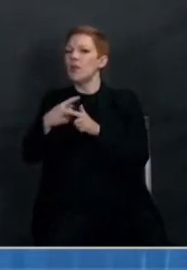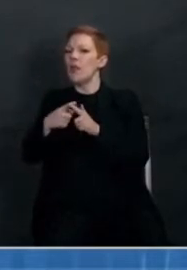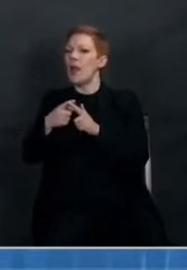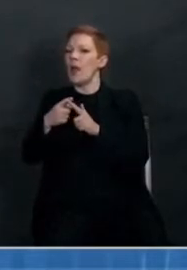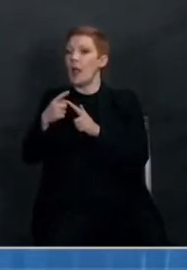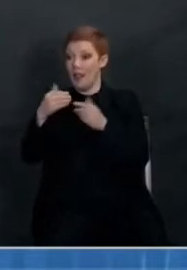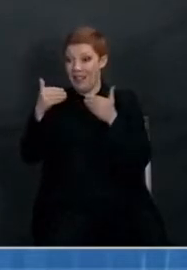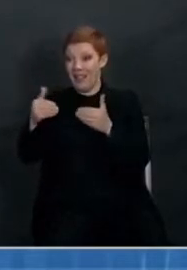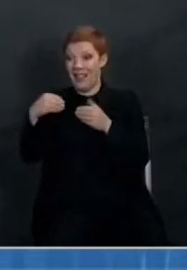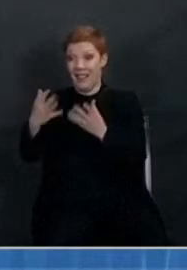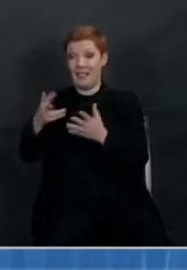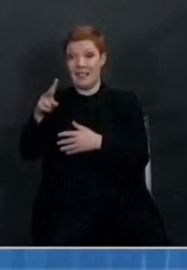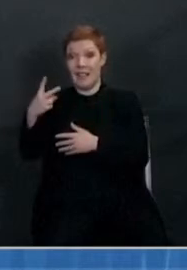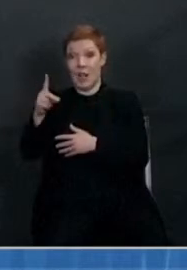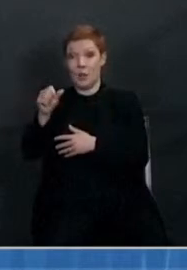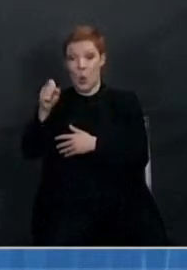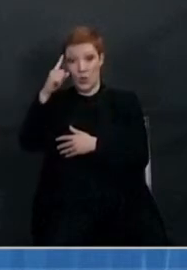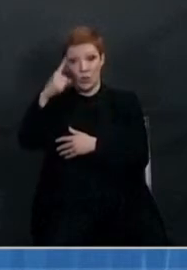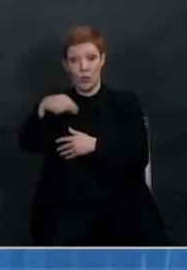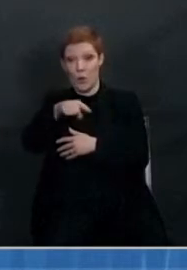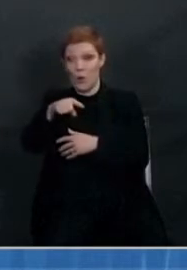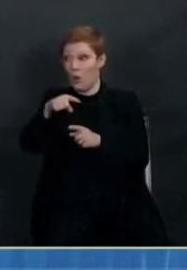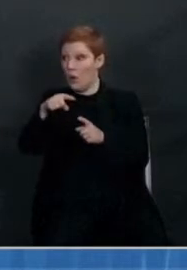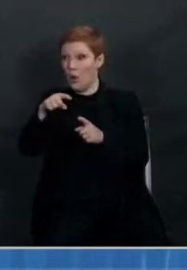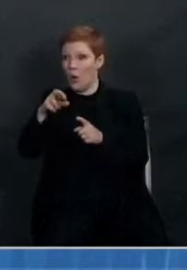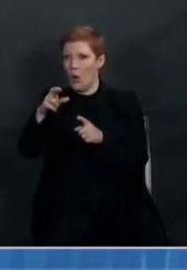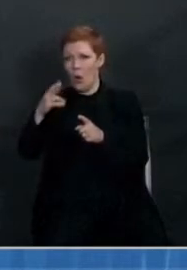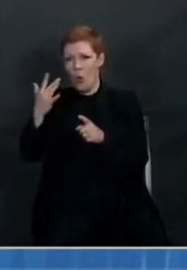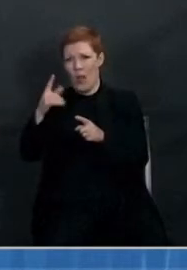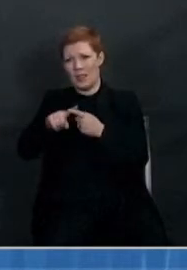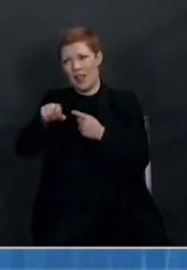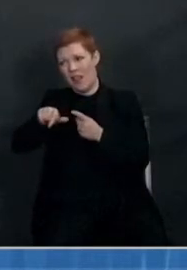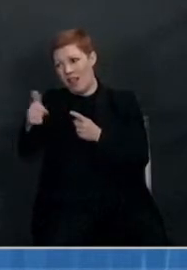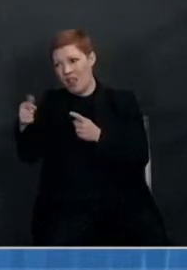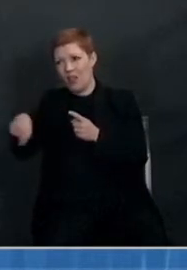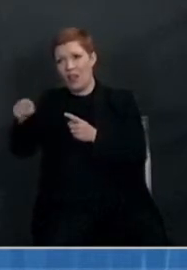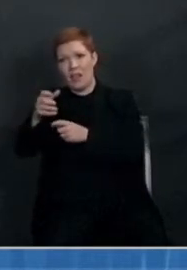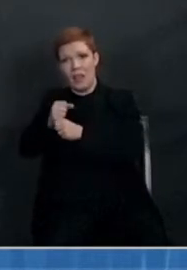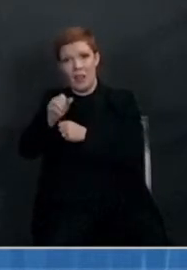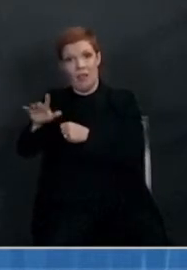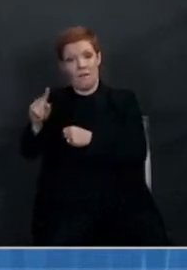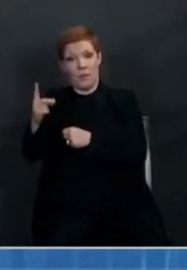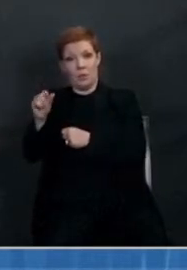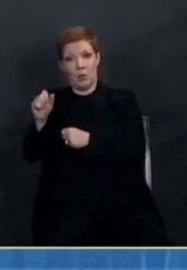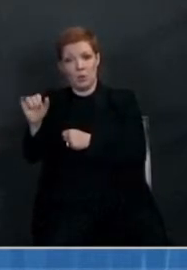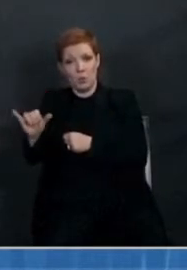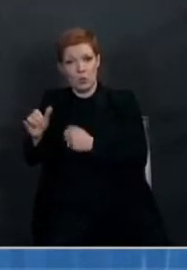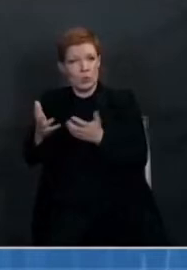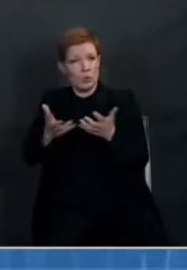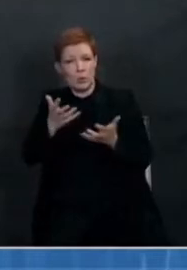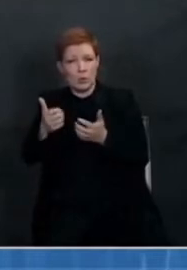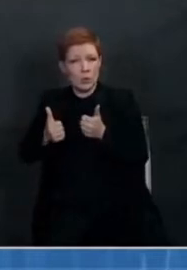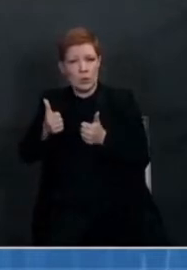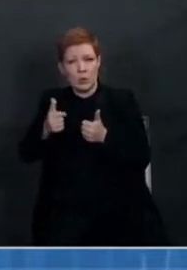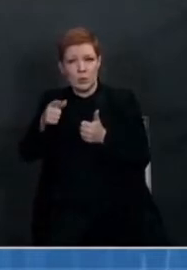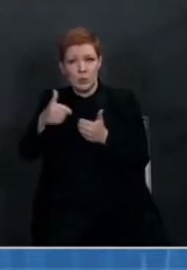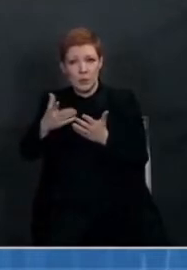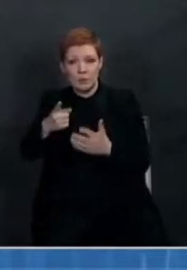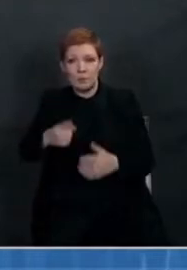over to Dr. Fauci to explain the posture. And of course, Dr. Walensky, please feel free to add as well.